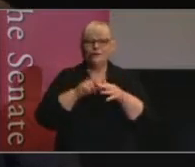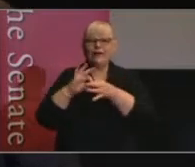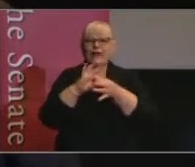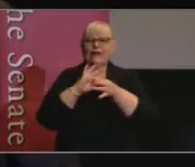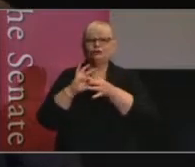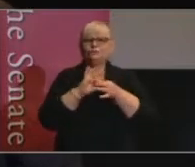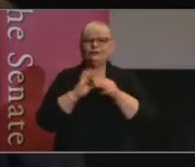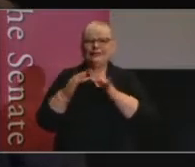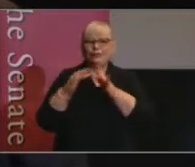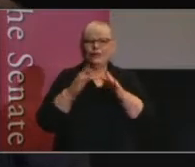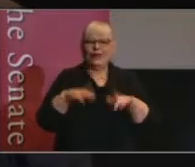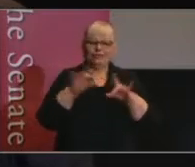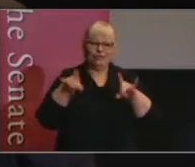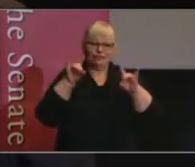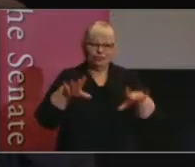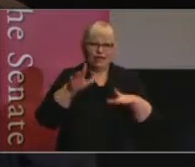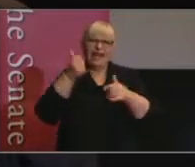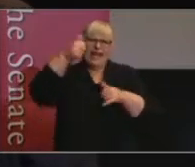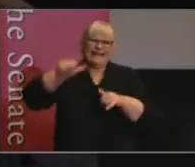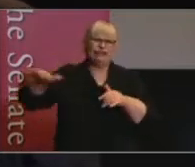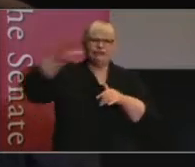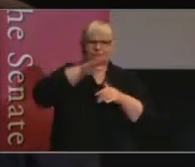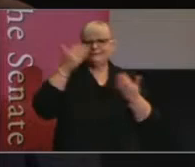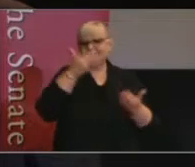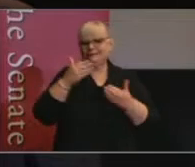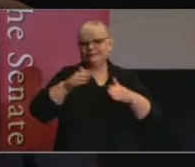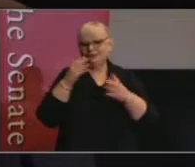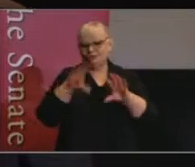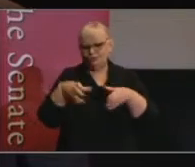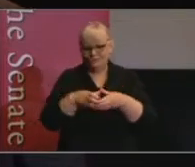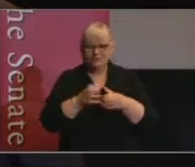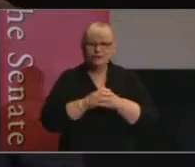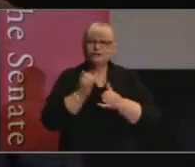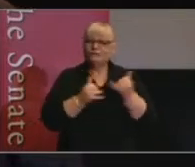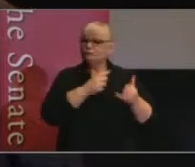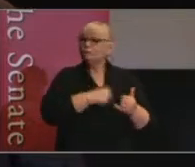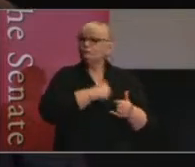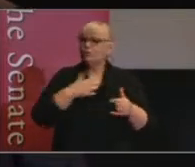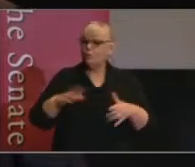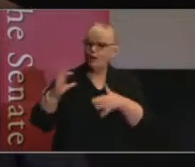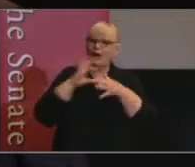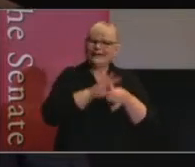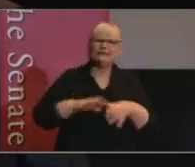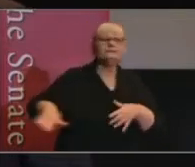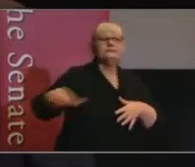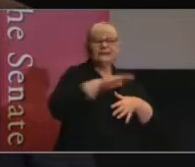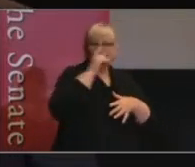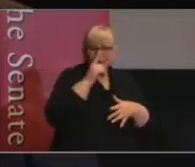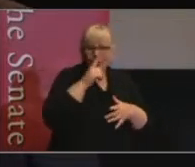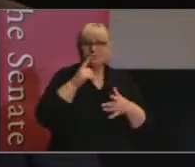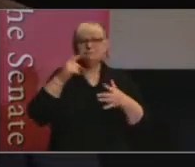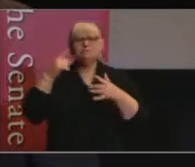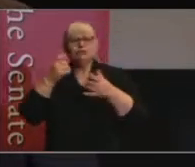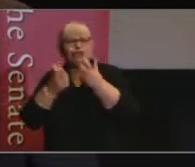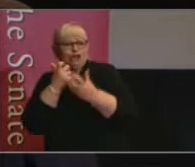and the Australasian Parliamentary Studies Group. Dr Moulds is very committed to connecting parliamentary officers, scholars, the